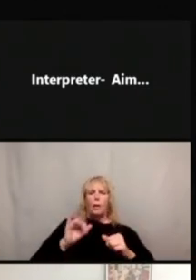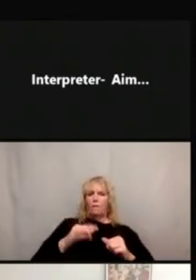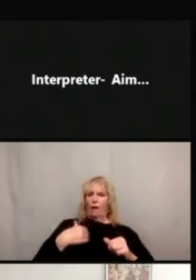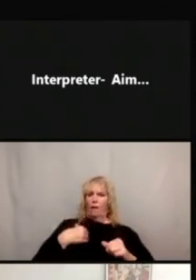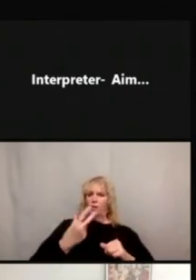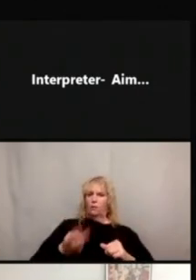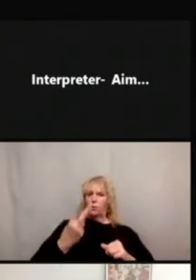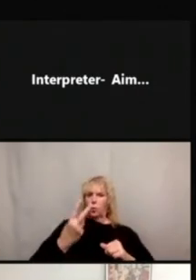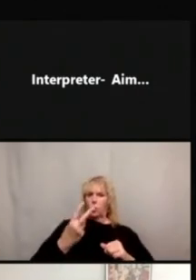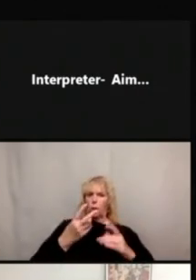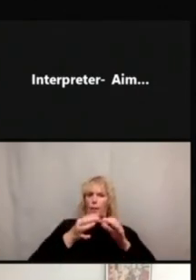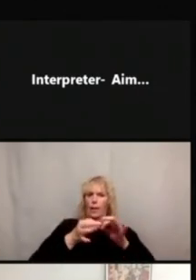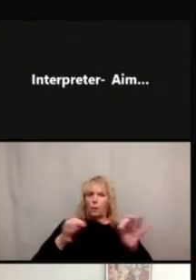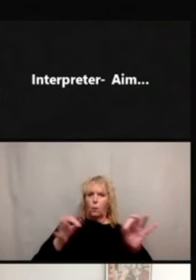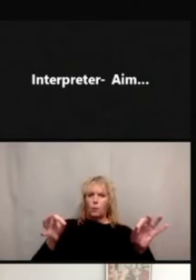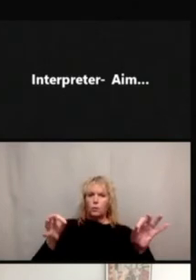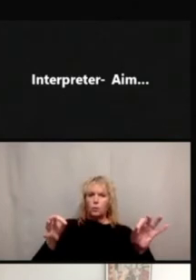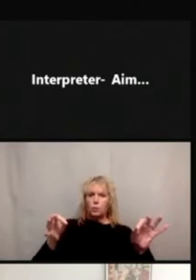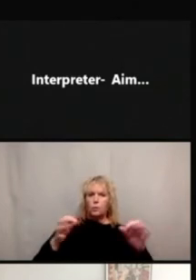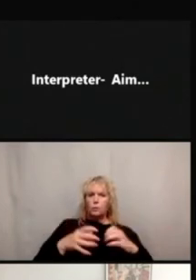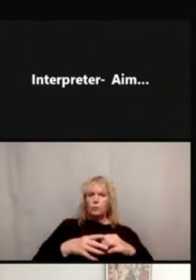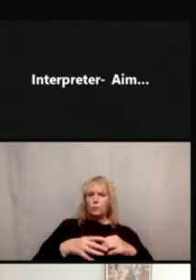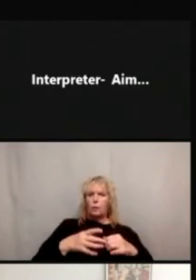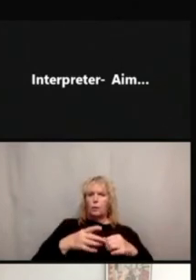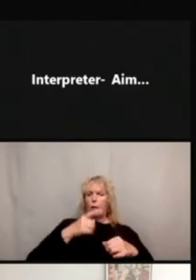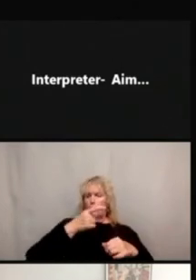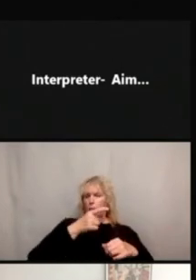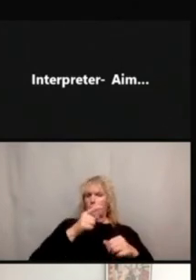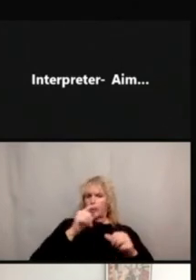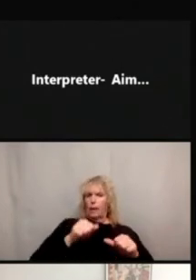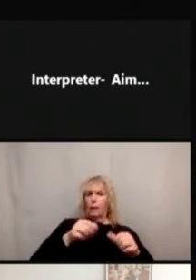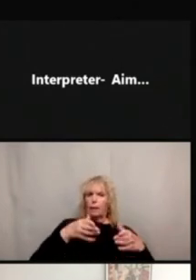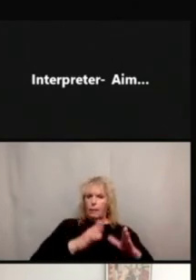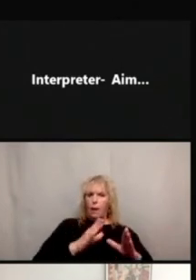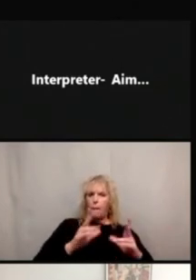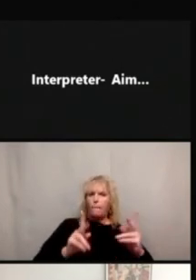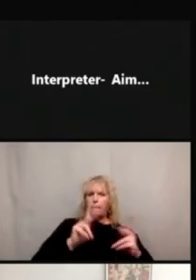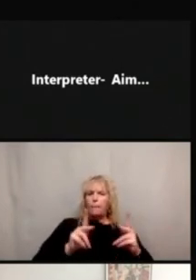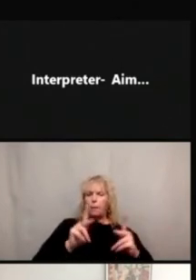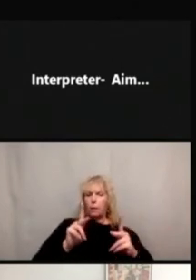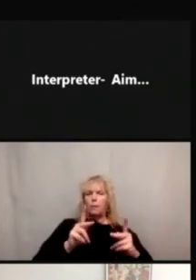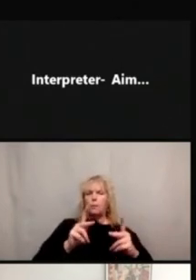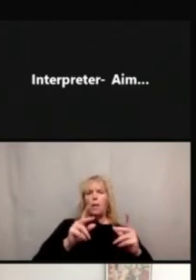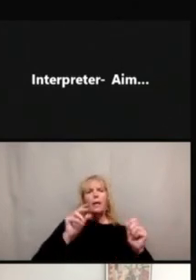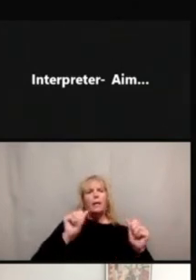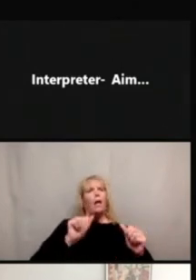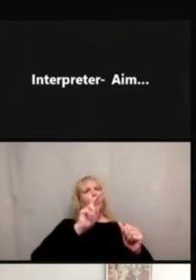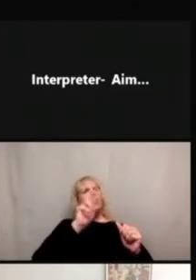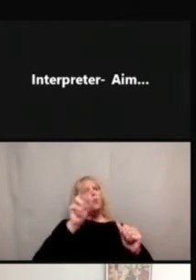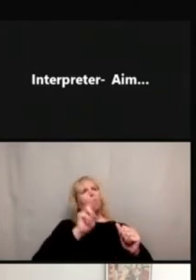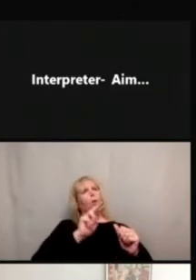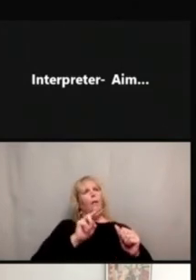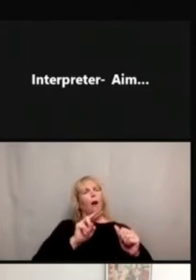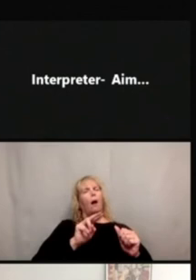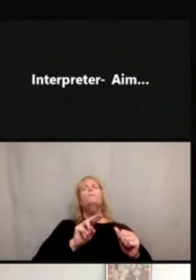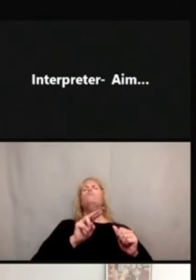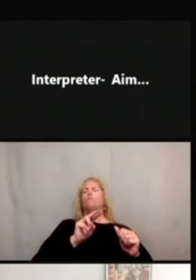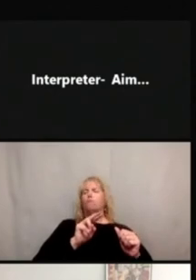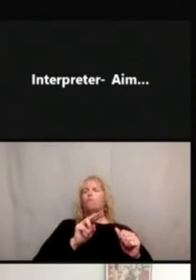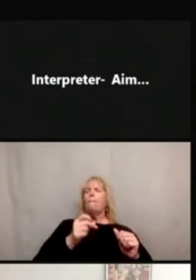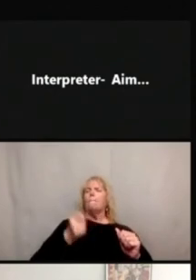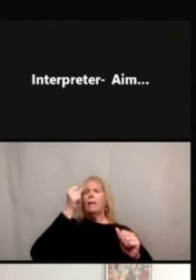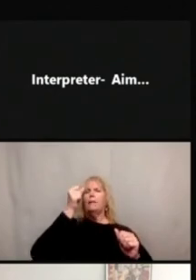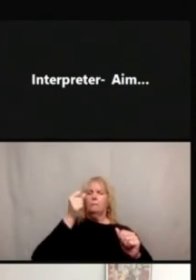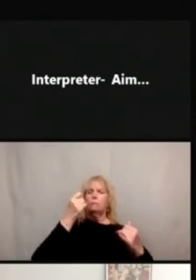only allows people to read it and like kind of immediately understand it. But if